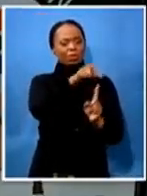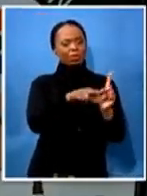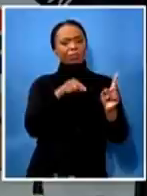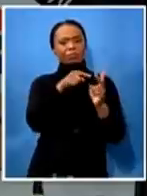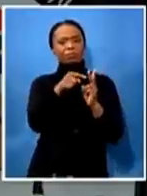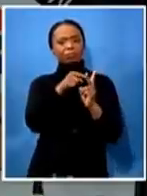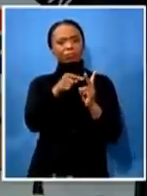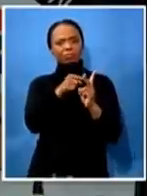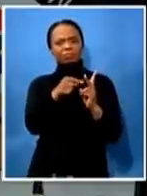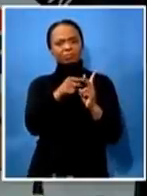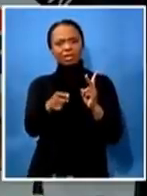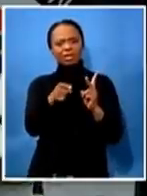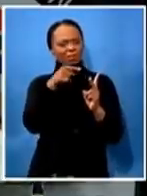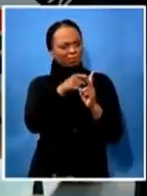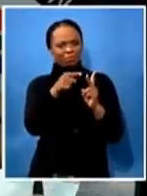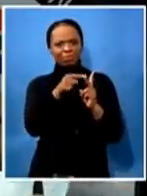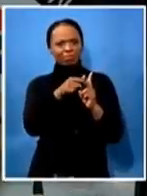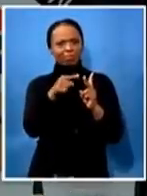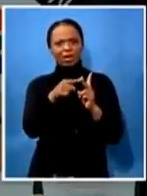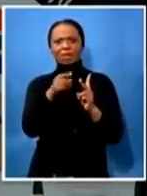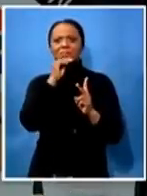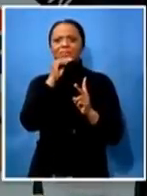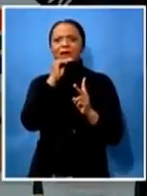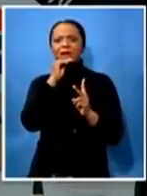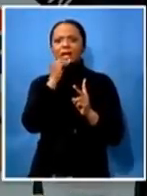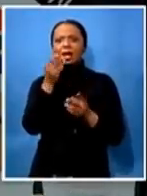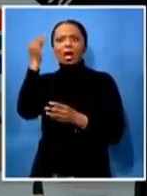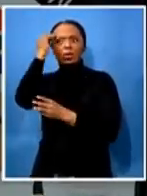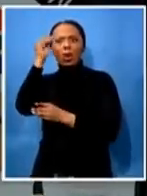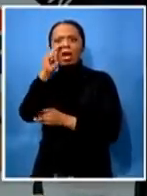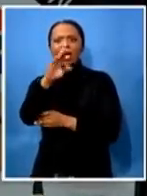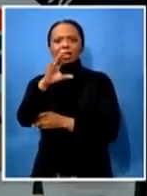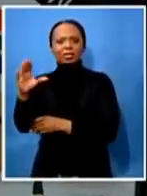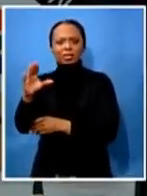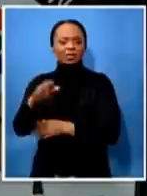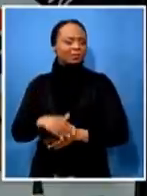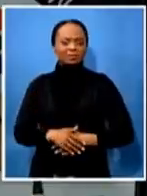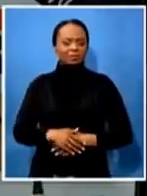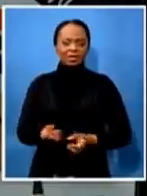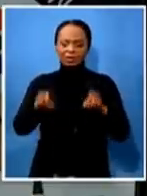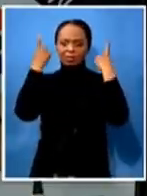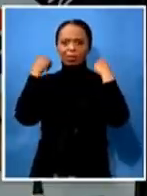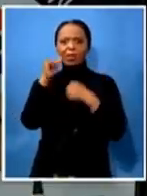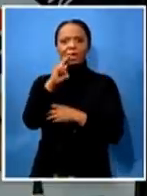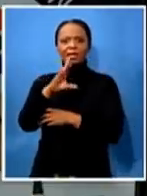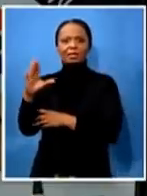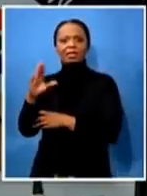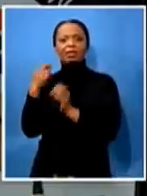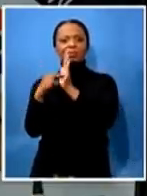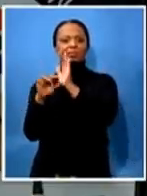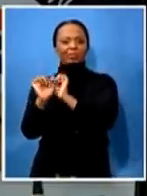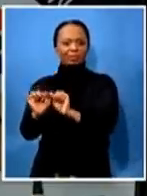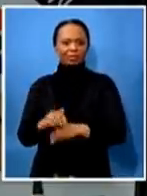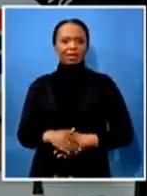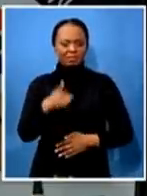anc nor even know me as a person i belong chair and i'm a member of the african national congress i have and i